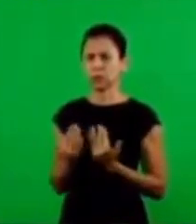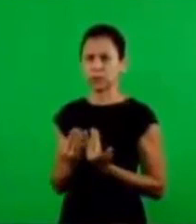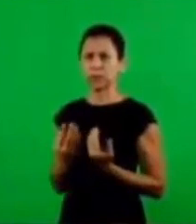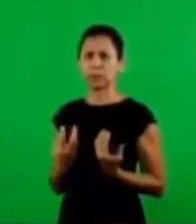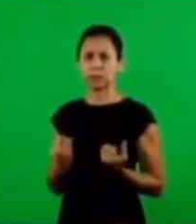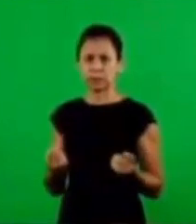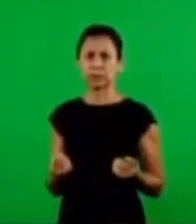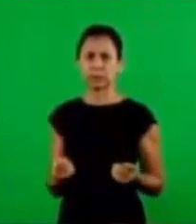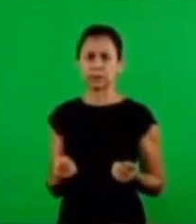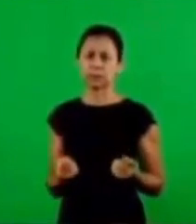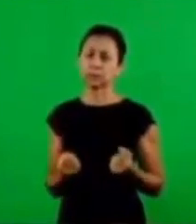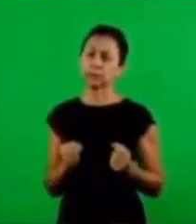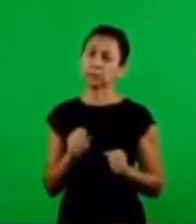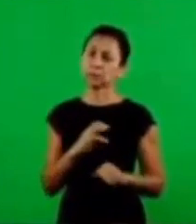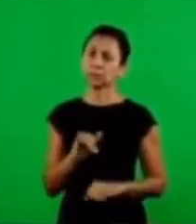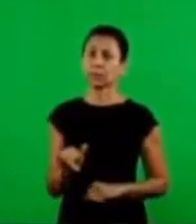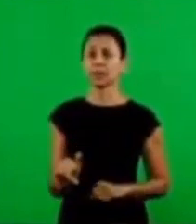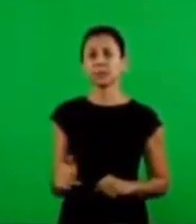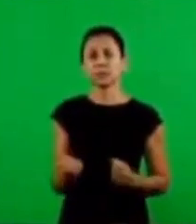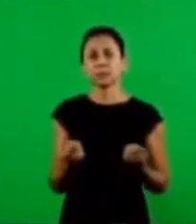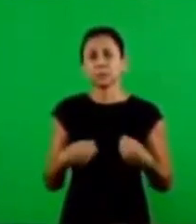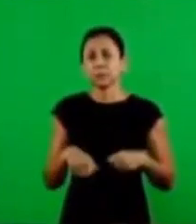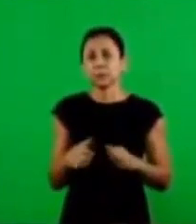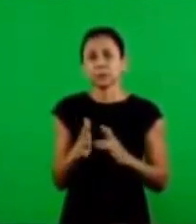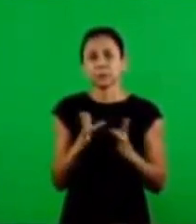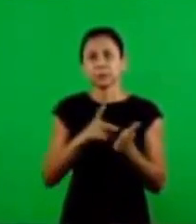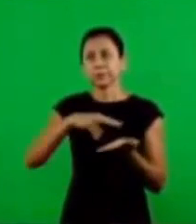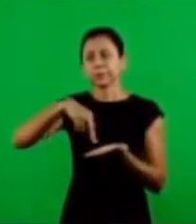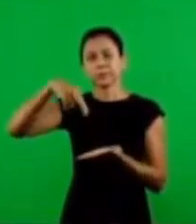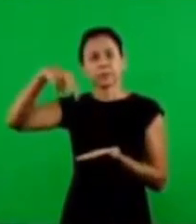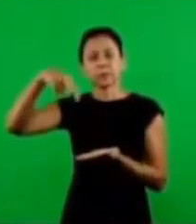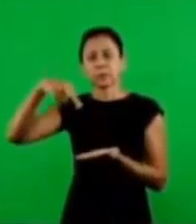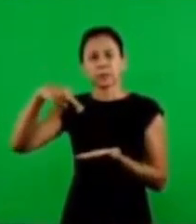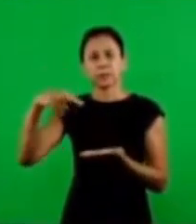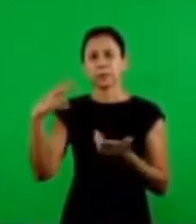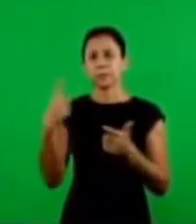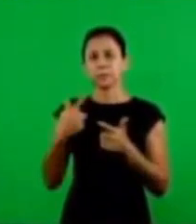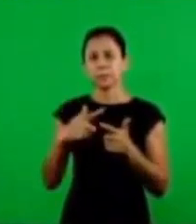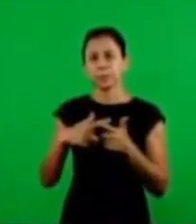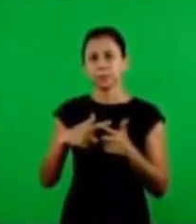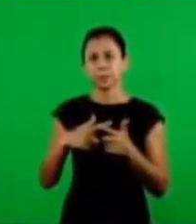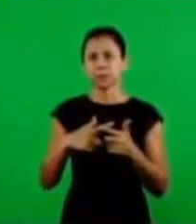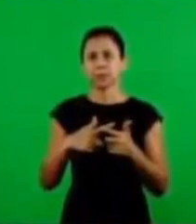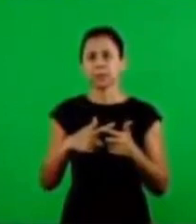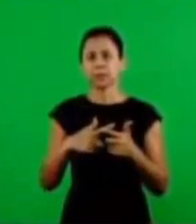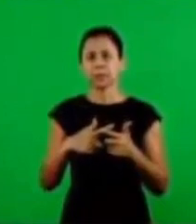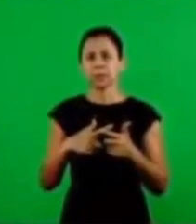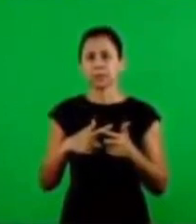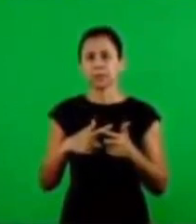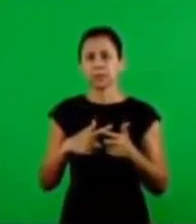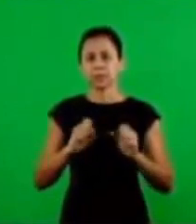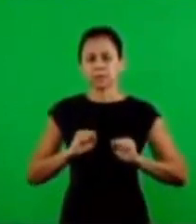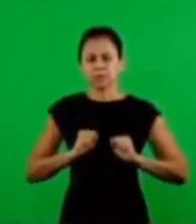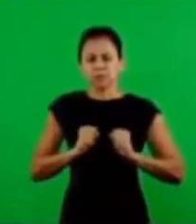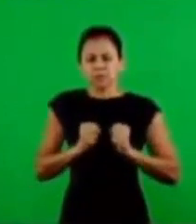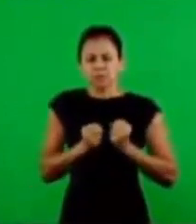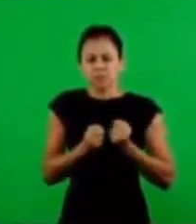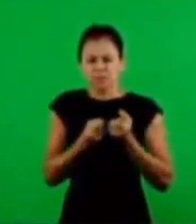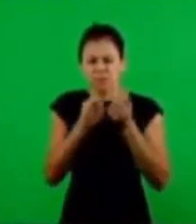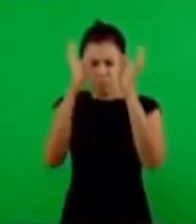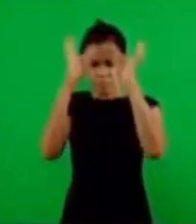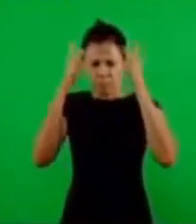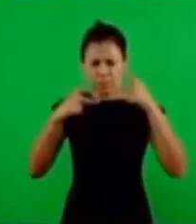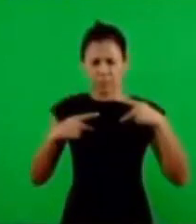we were going to be saying this. Jesus didn't have to resurrect, because this is the human